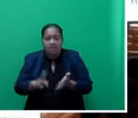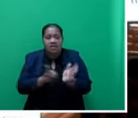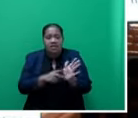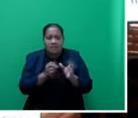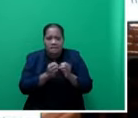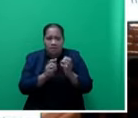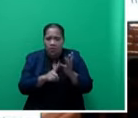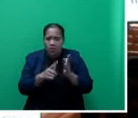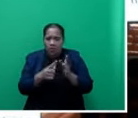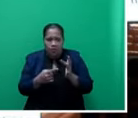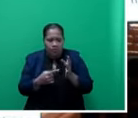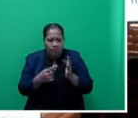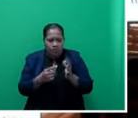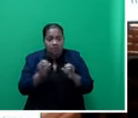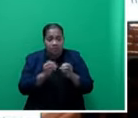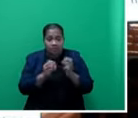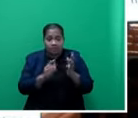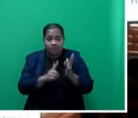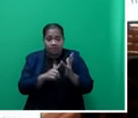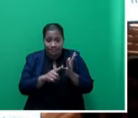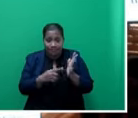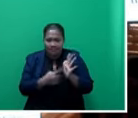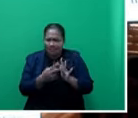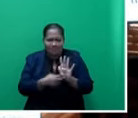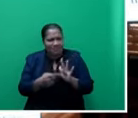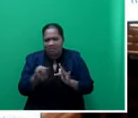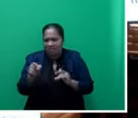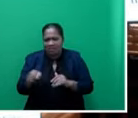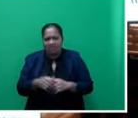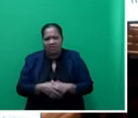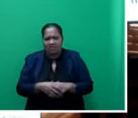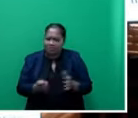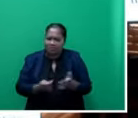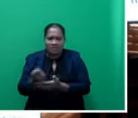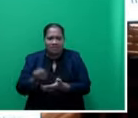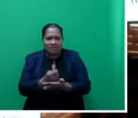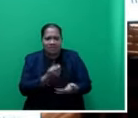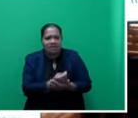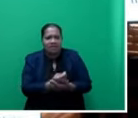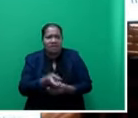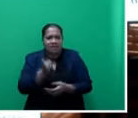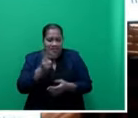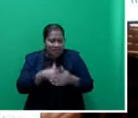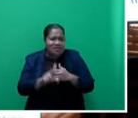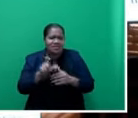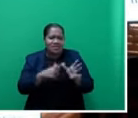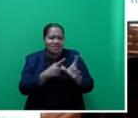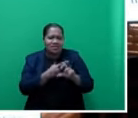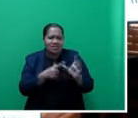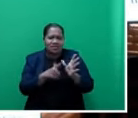$20,000, Mr. Speaker, sir. In 2018, Mr. Speaker, sir, government built four evacuation centres in Dakonrobe,